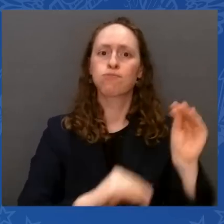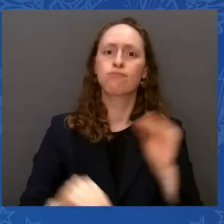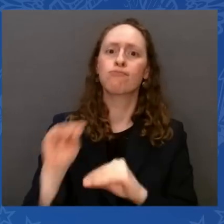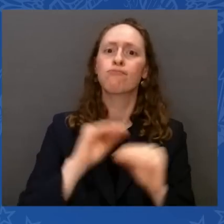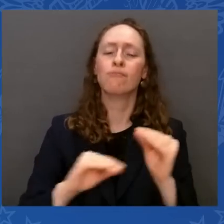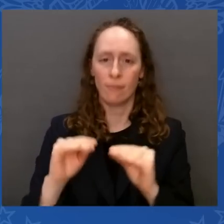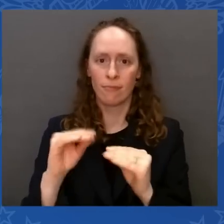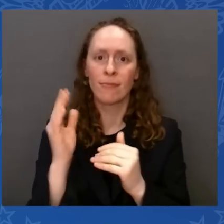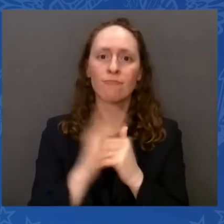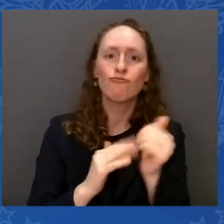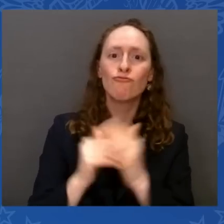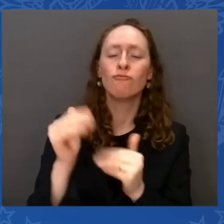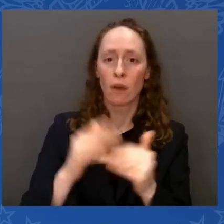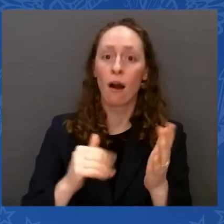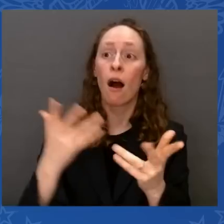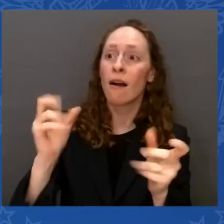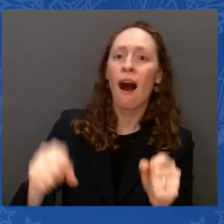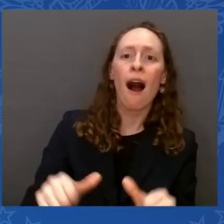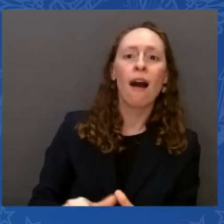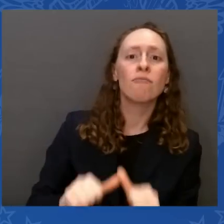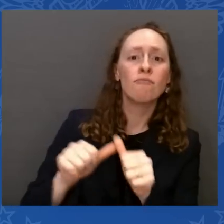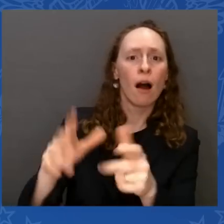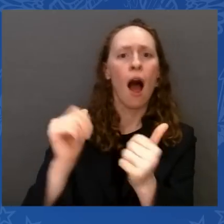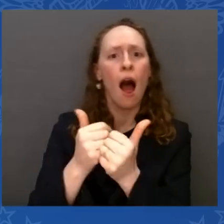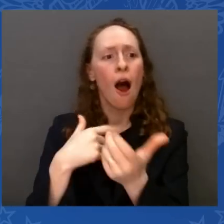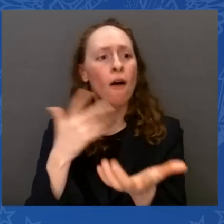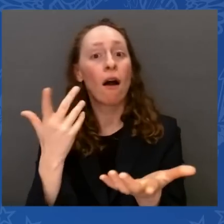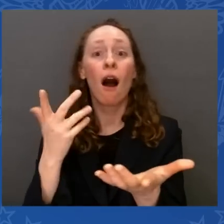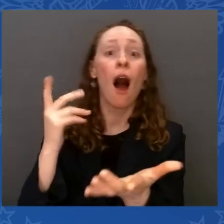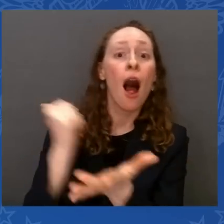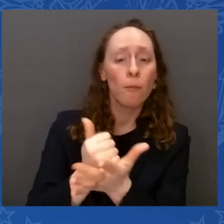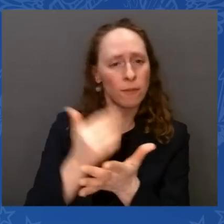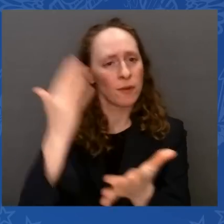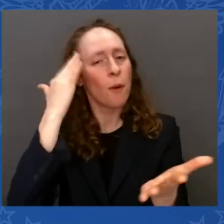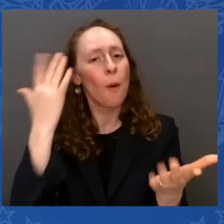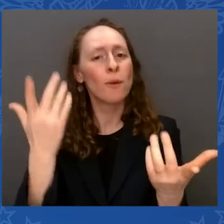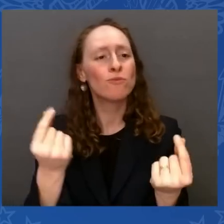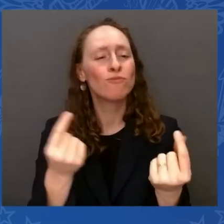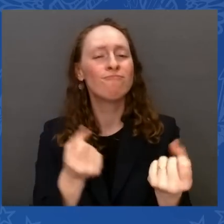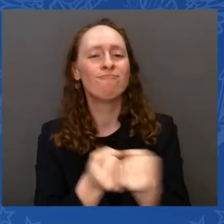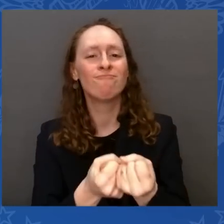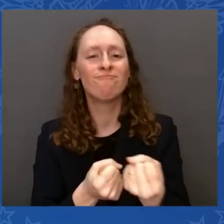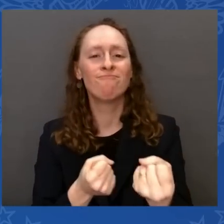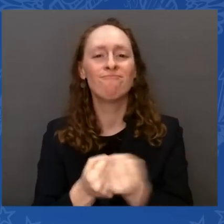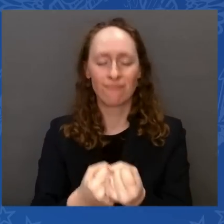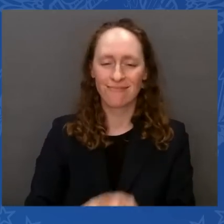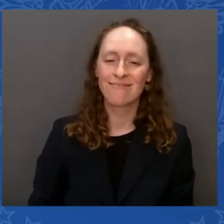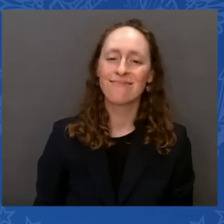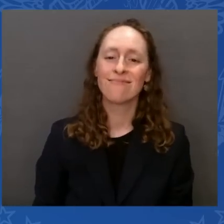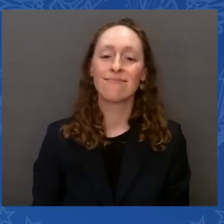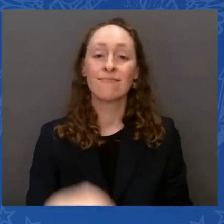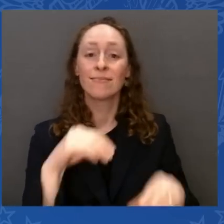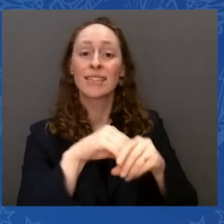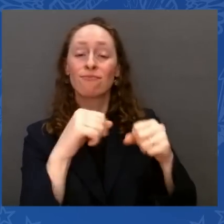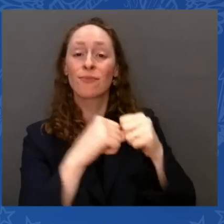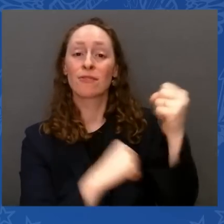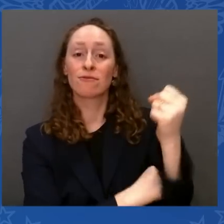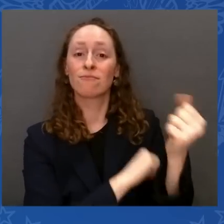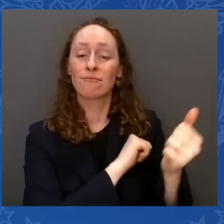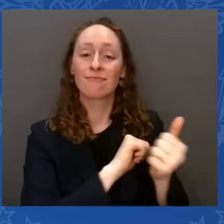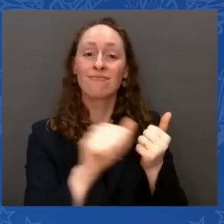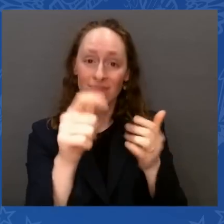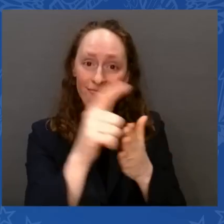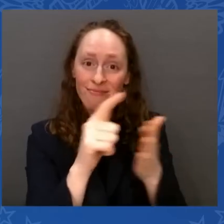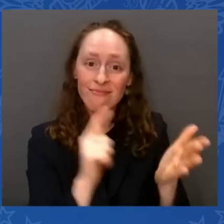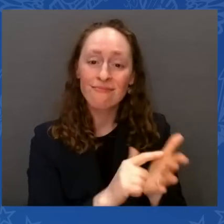to invest in our crumbling bridges, roads, and tunnels, our airports, our water, and sewer systems. Together, we